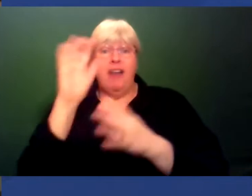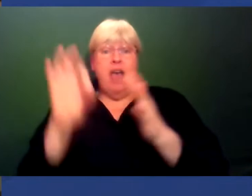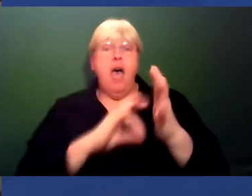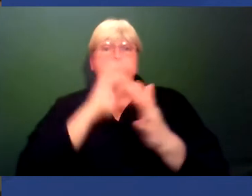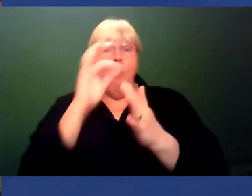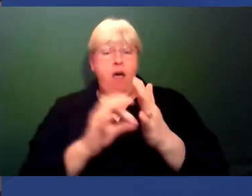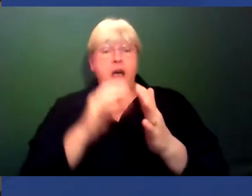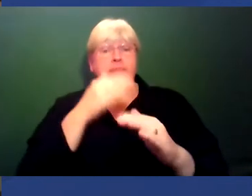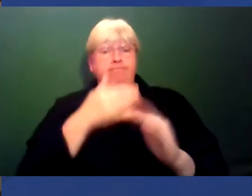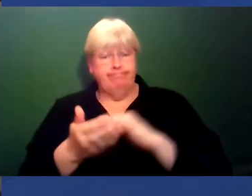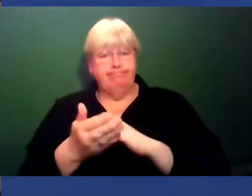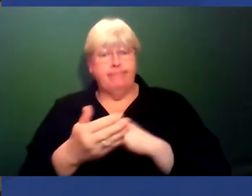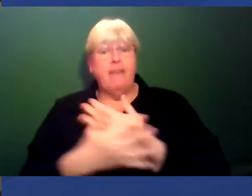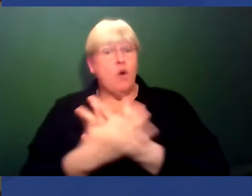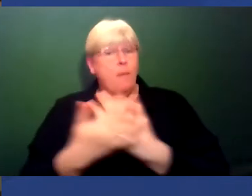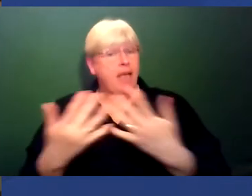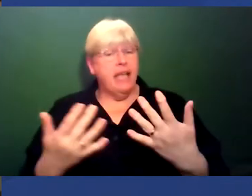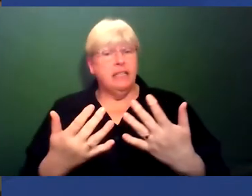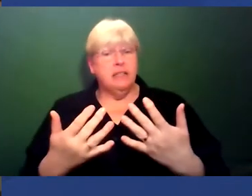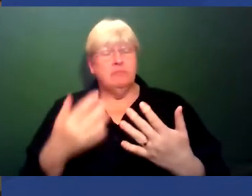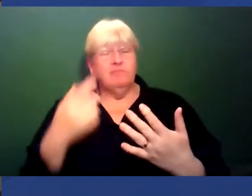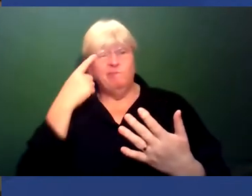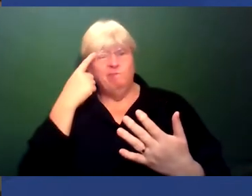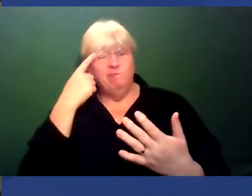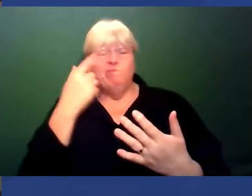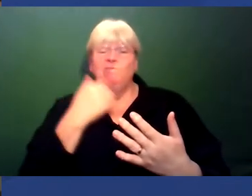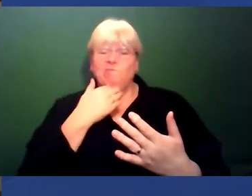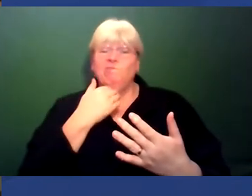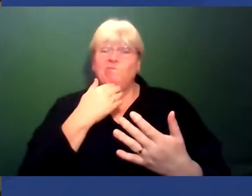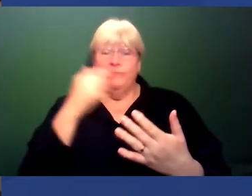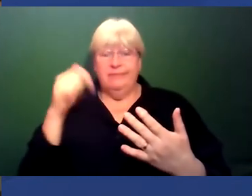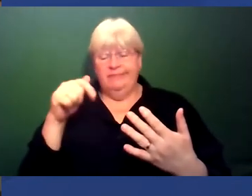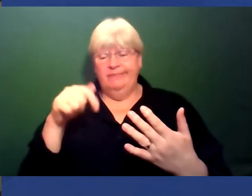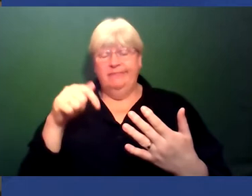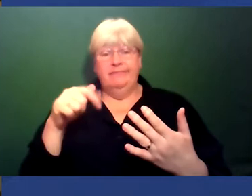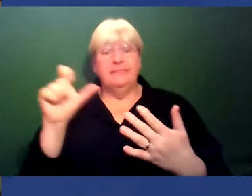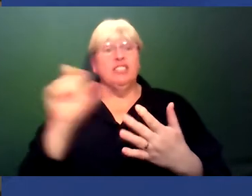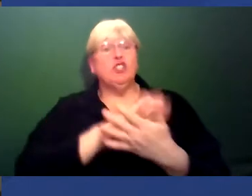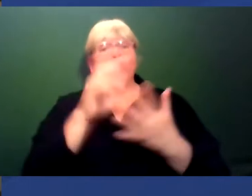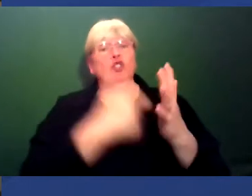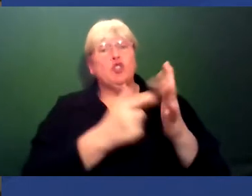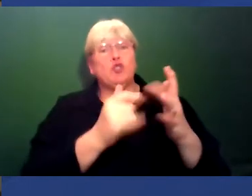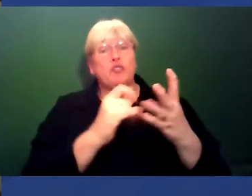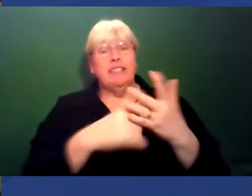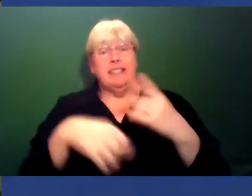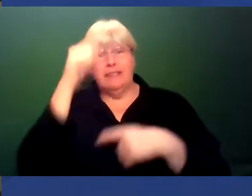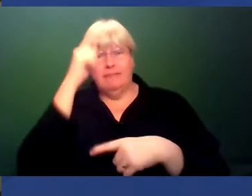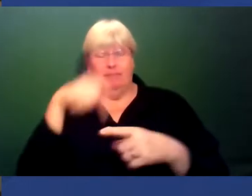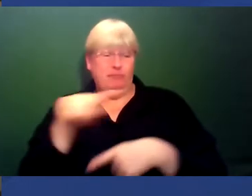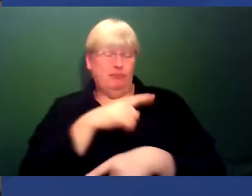For many, and I suspect there'll be plenty in the audience for whom Chris needs no introduction whatsoever,